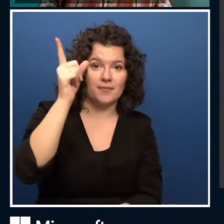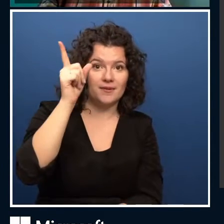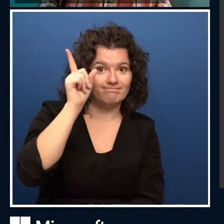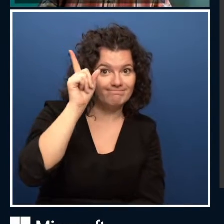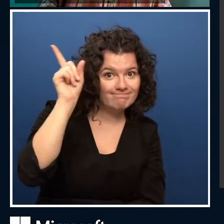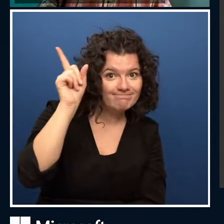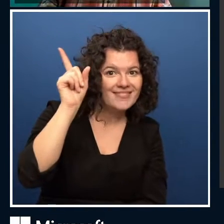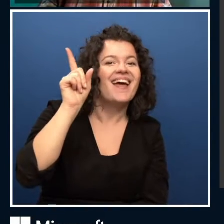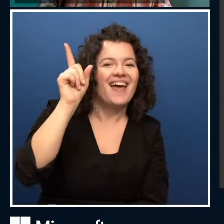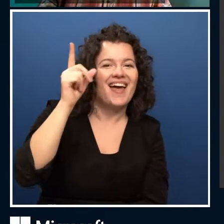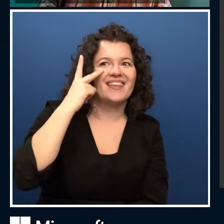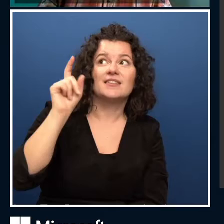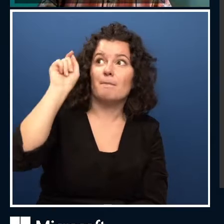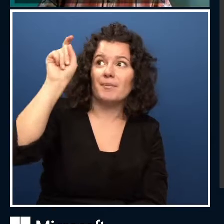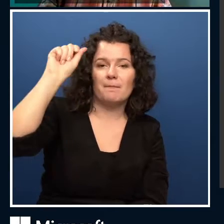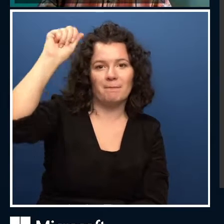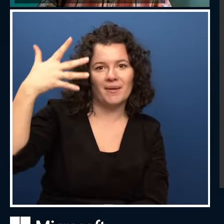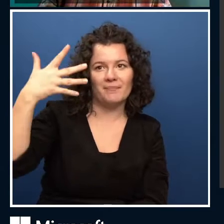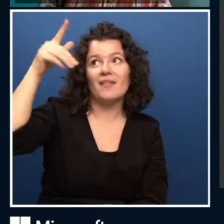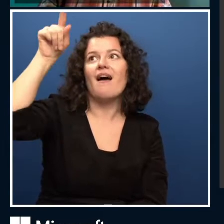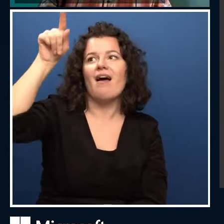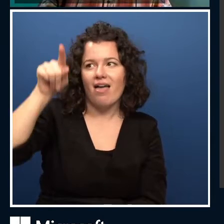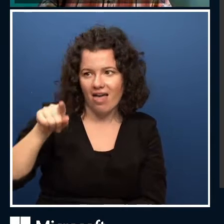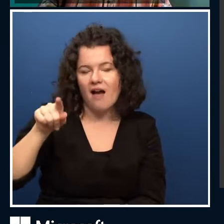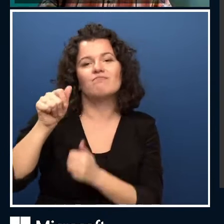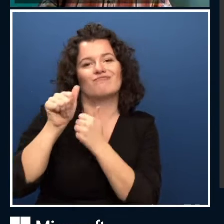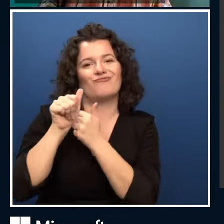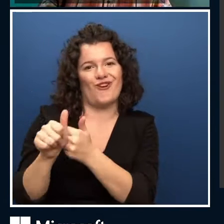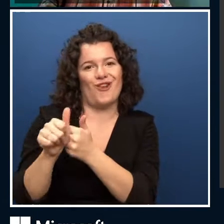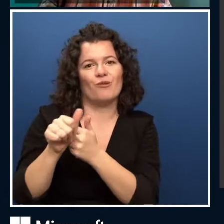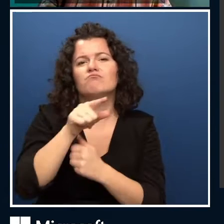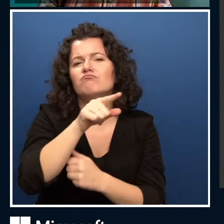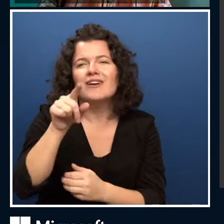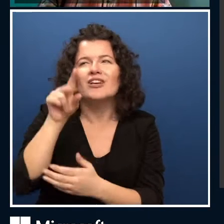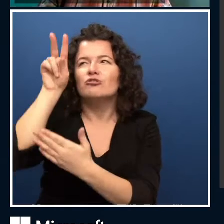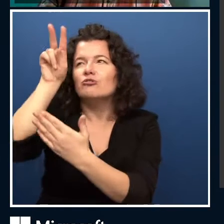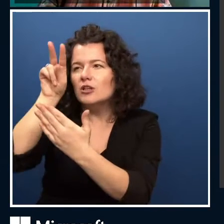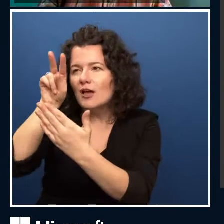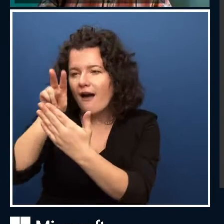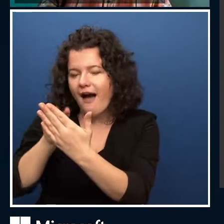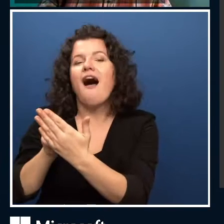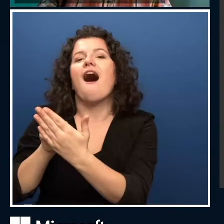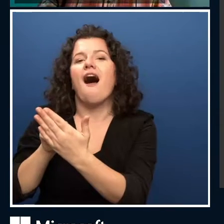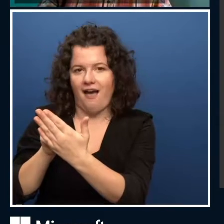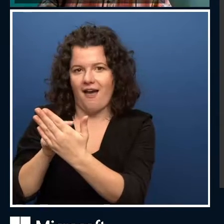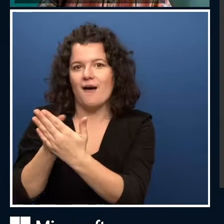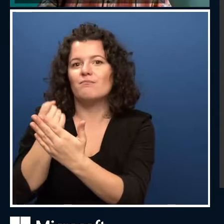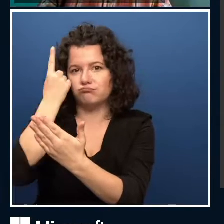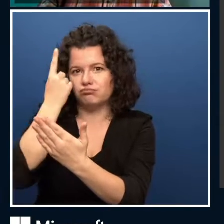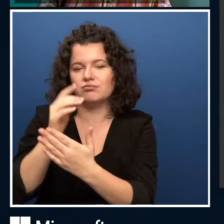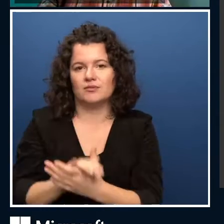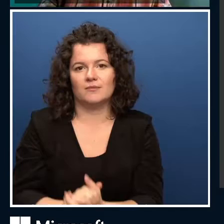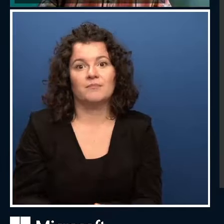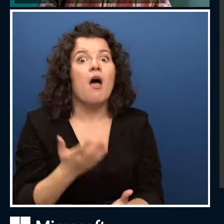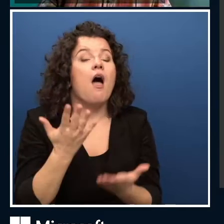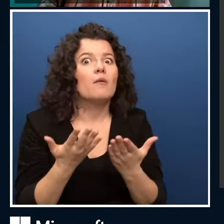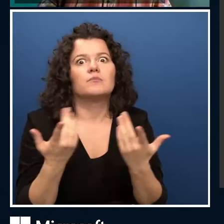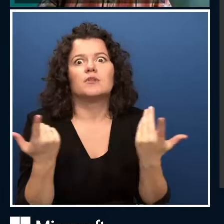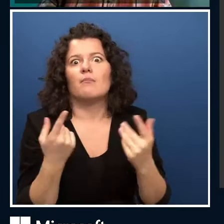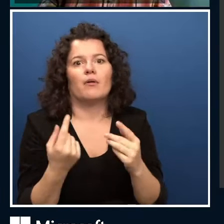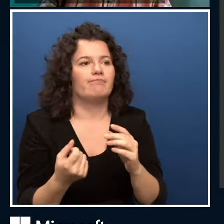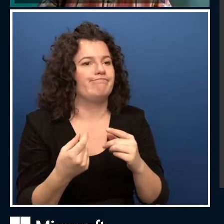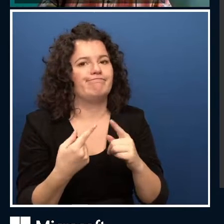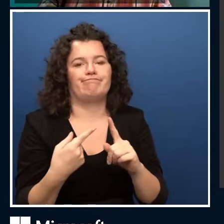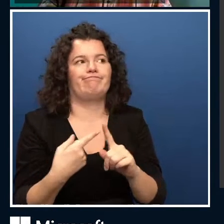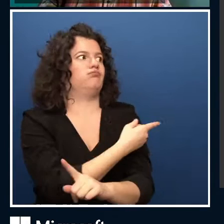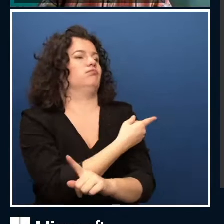of conduct. Do take a read through that. There is also places where you can contact us should anything go wrong. So do keep that one in